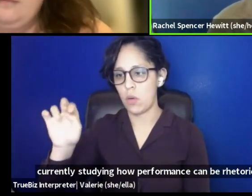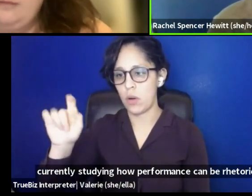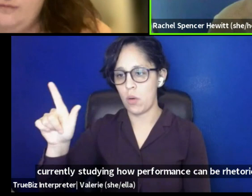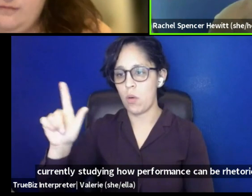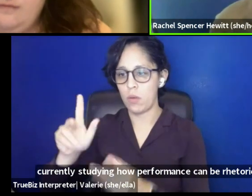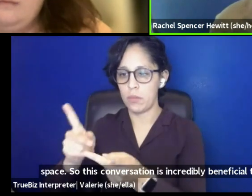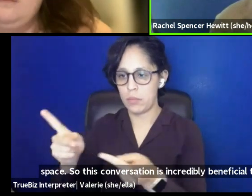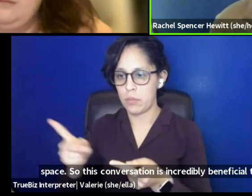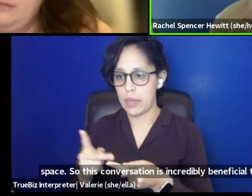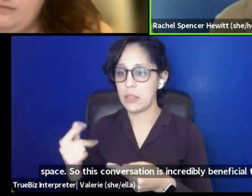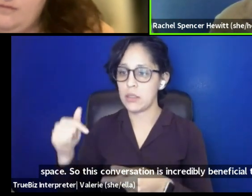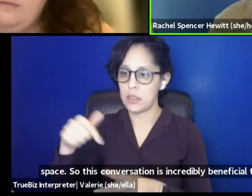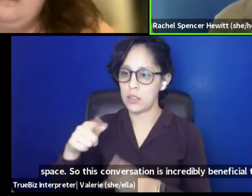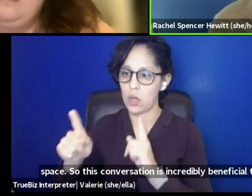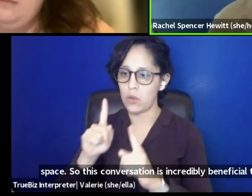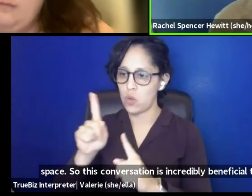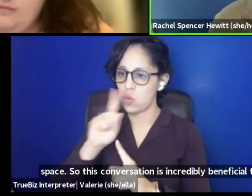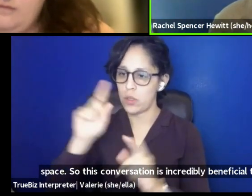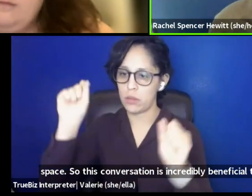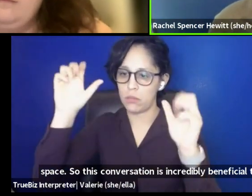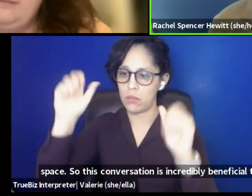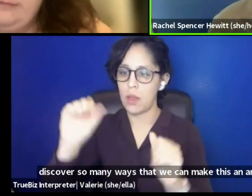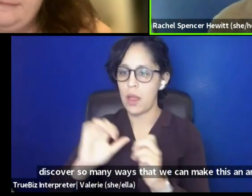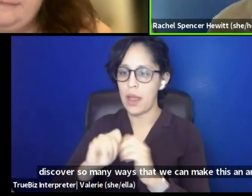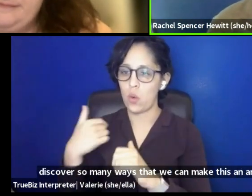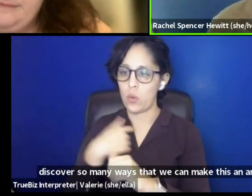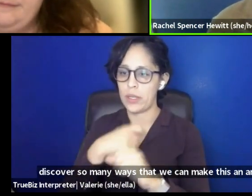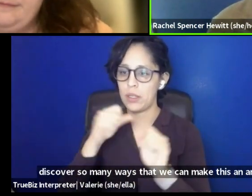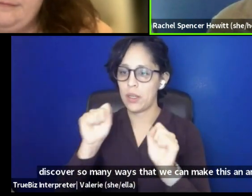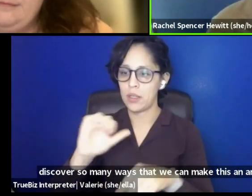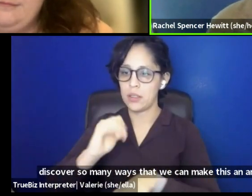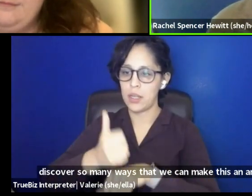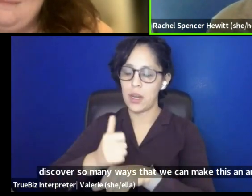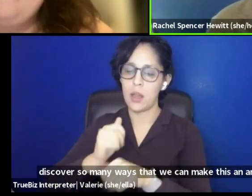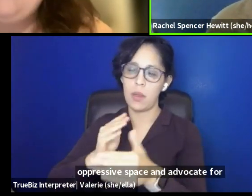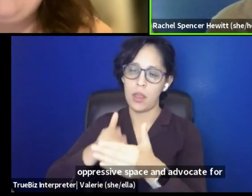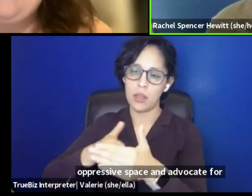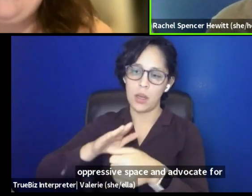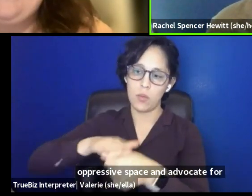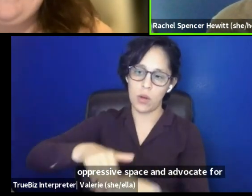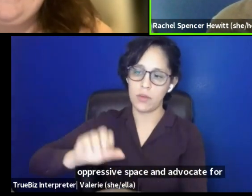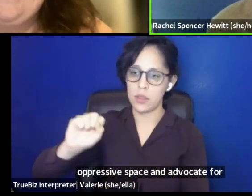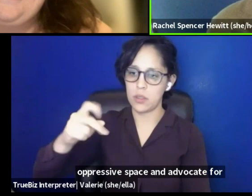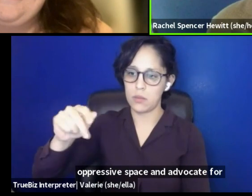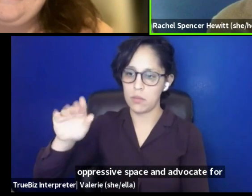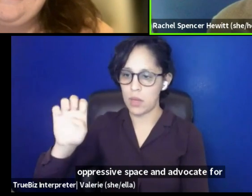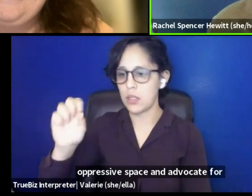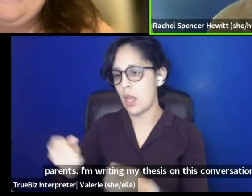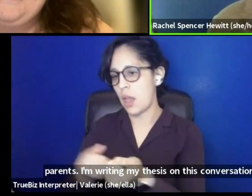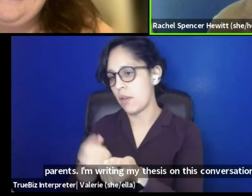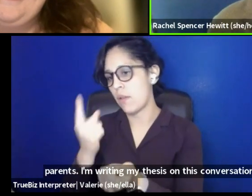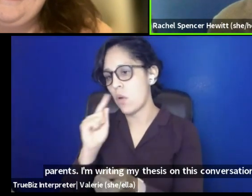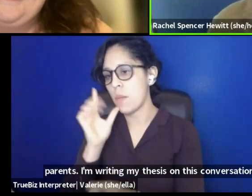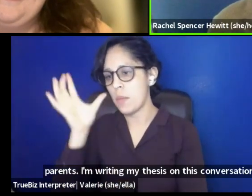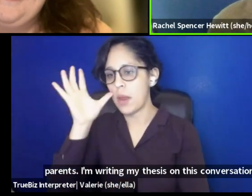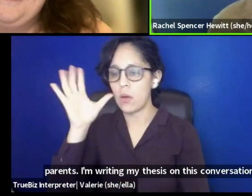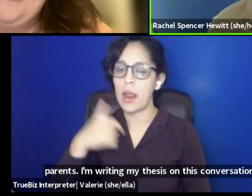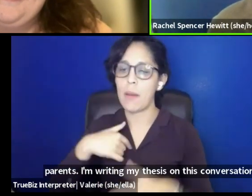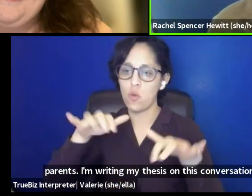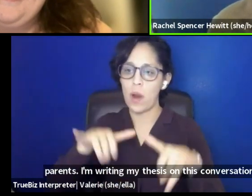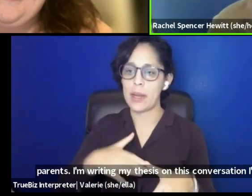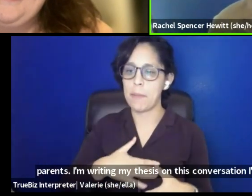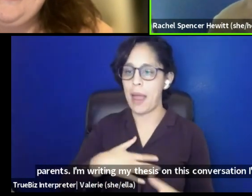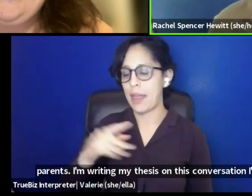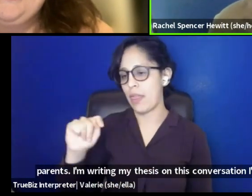so many ways that we can make this an anti-oppressive space and advocate for parents. I'm writing my thesis on this conversation and I've taken a lot of notes today. So I'm grateful.